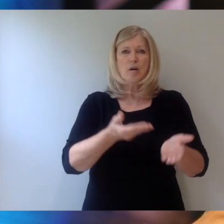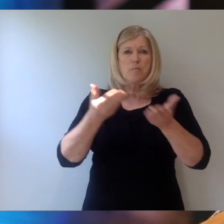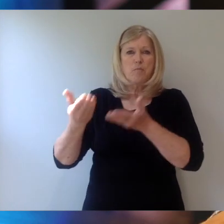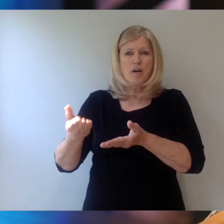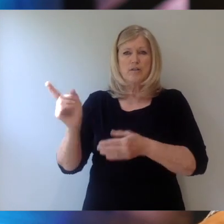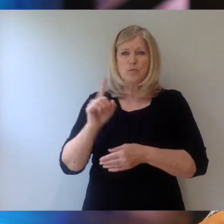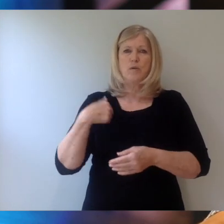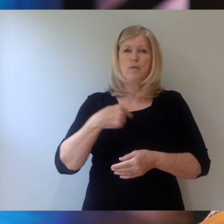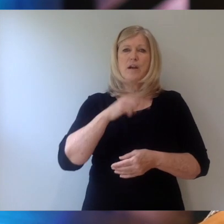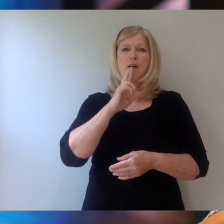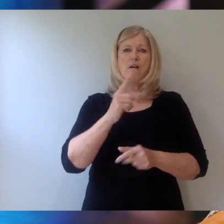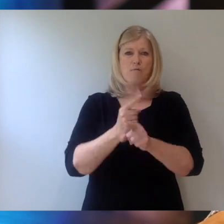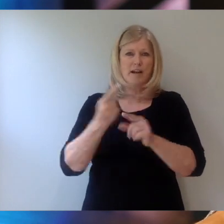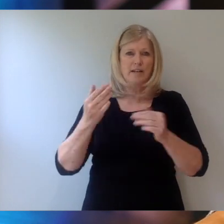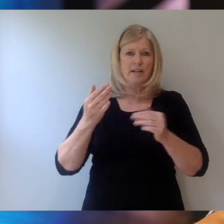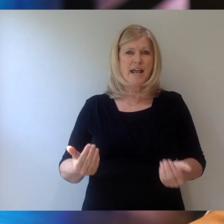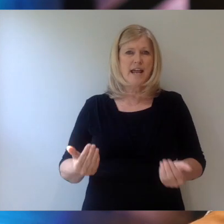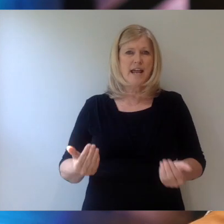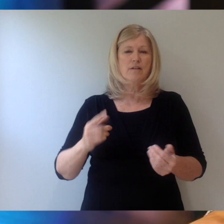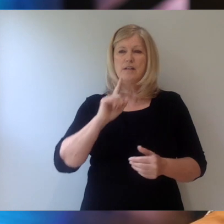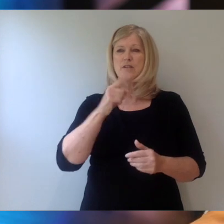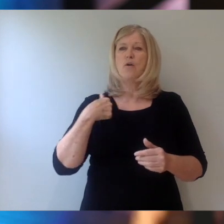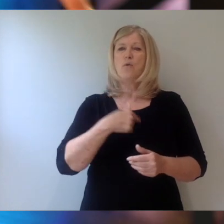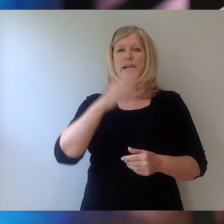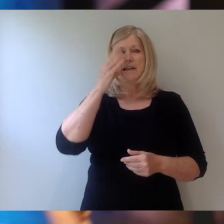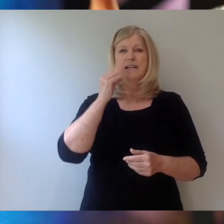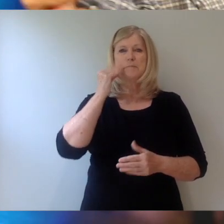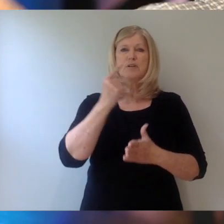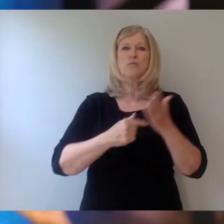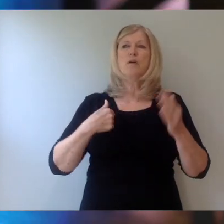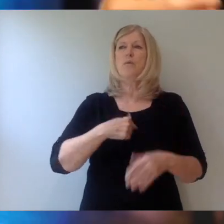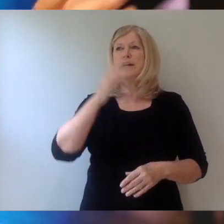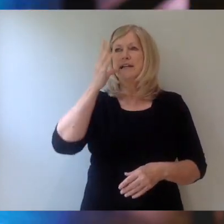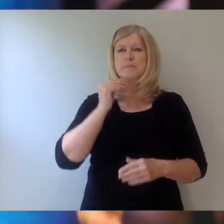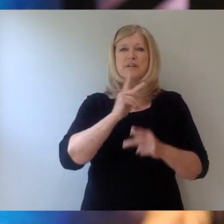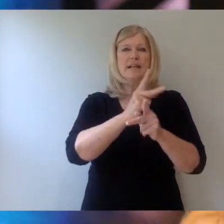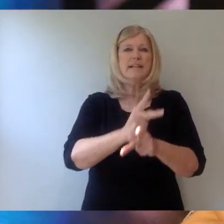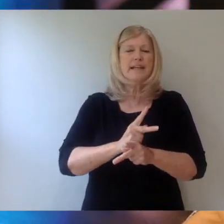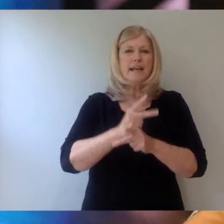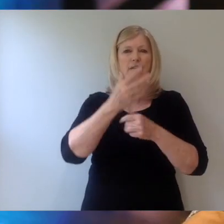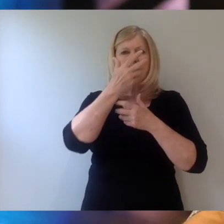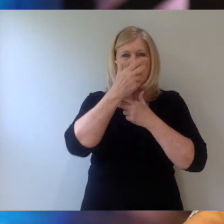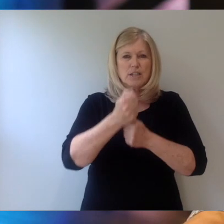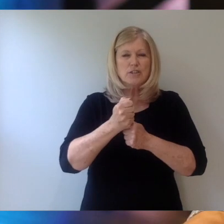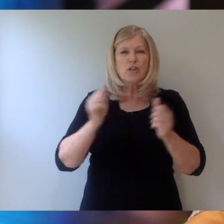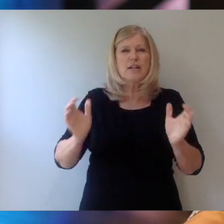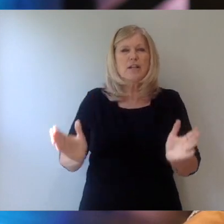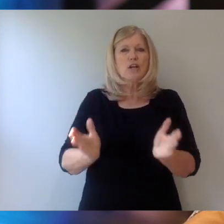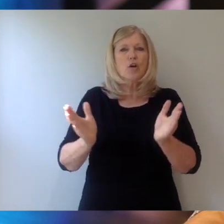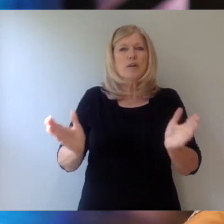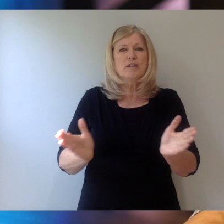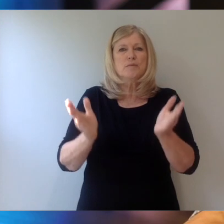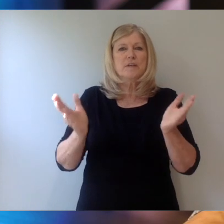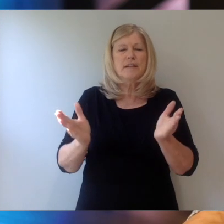so that we could experience what we've experienced and the care and the concern and the encouragement. If